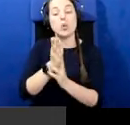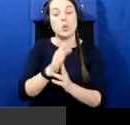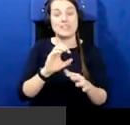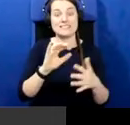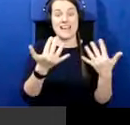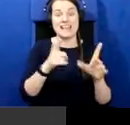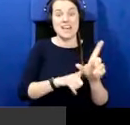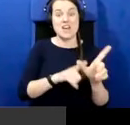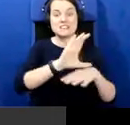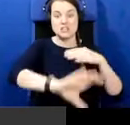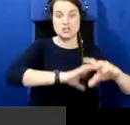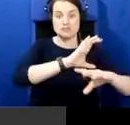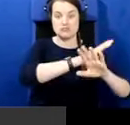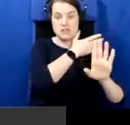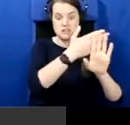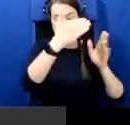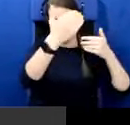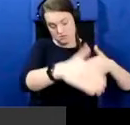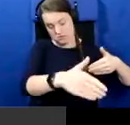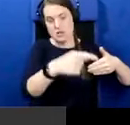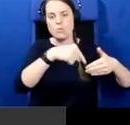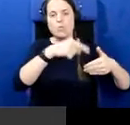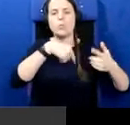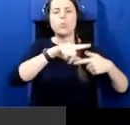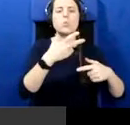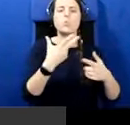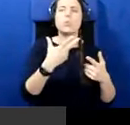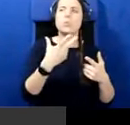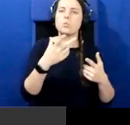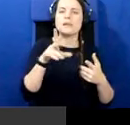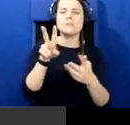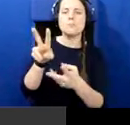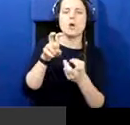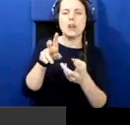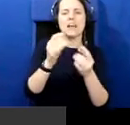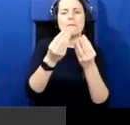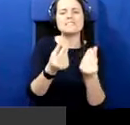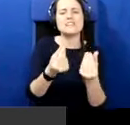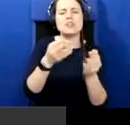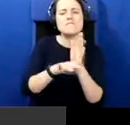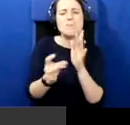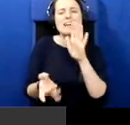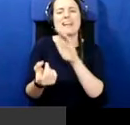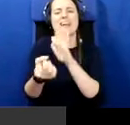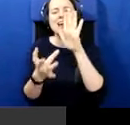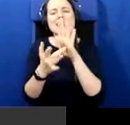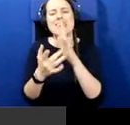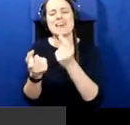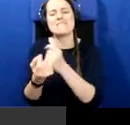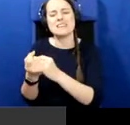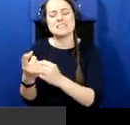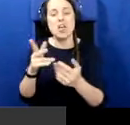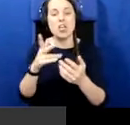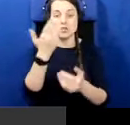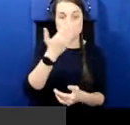a certain amount of material relating to the key events, which schools can take